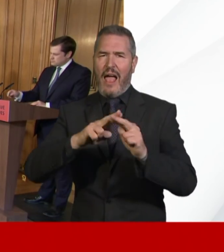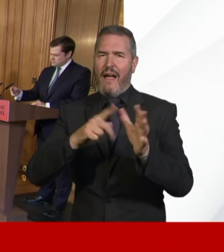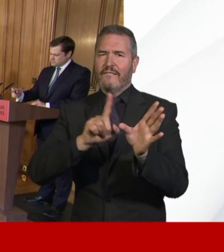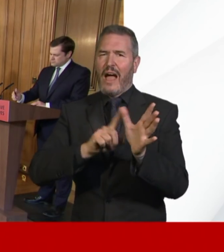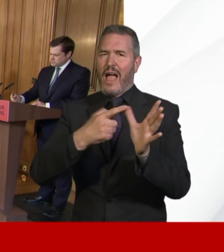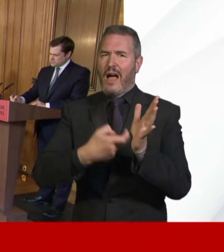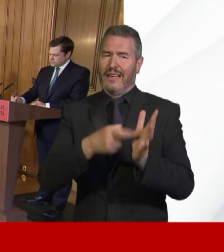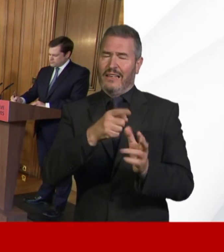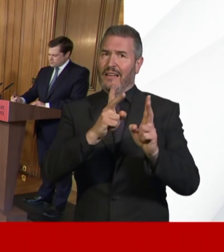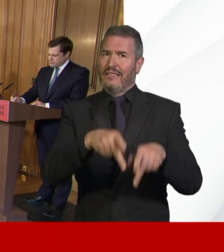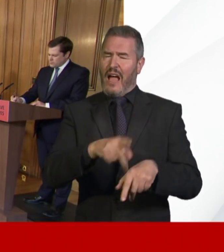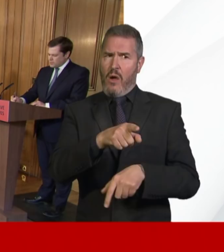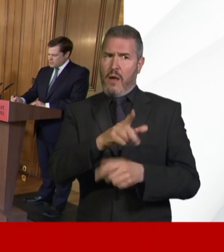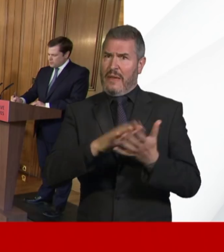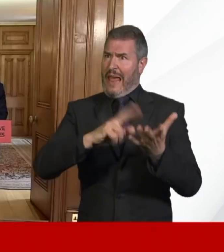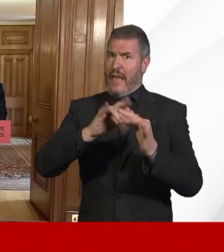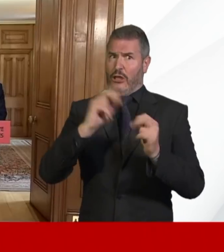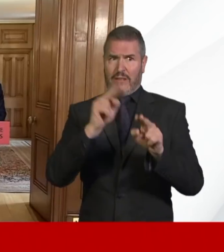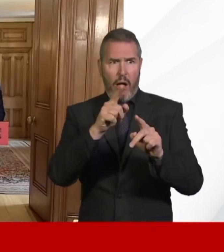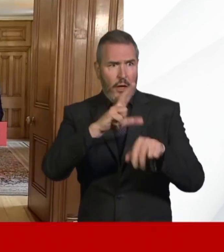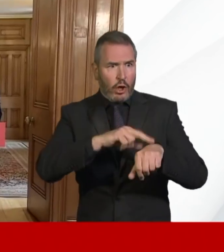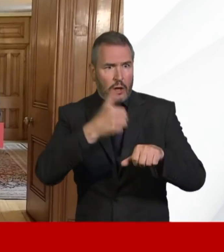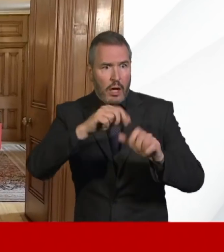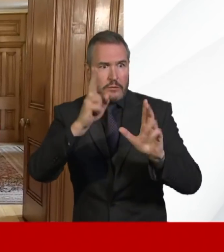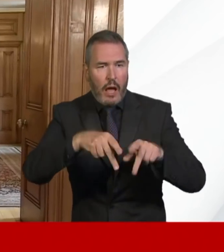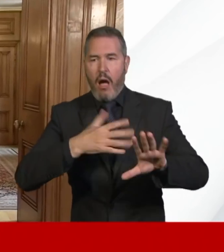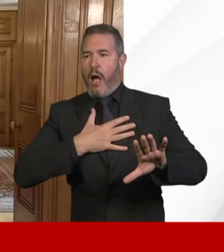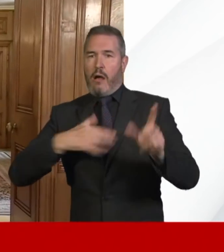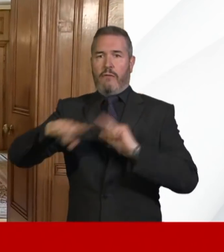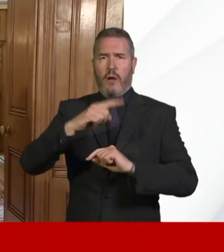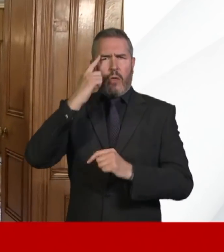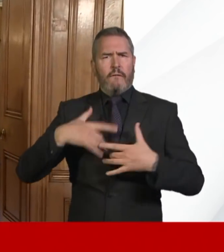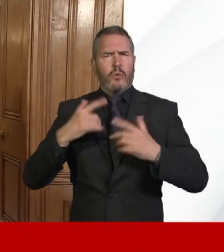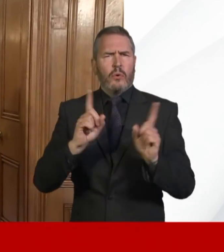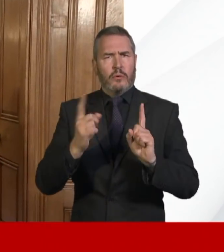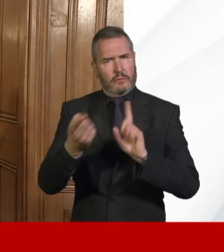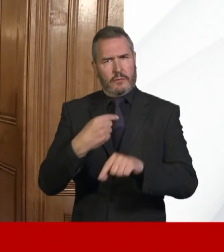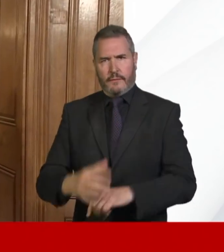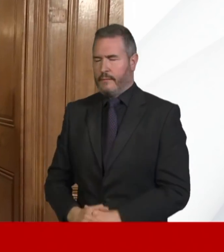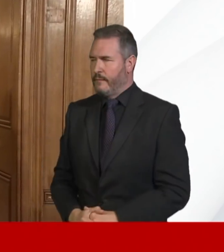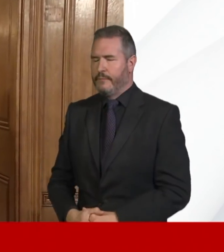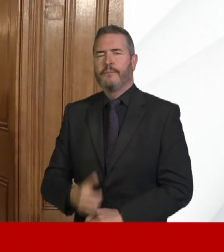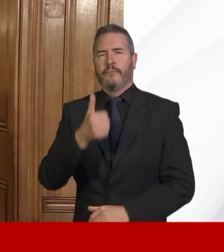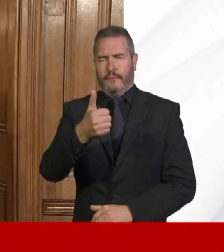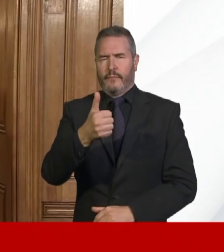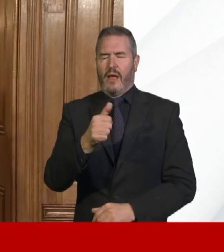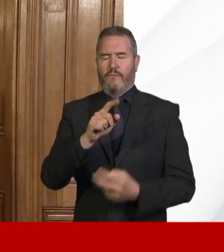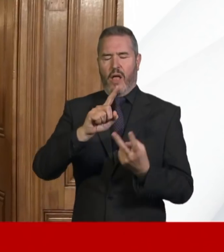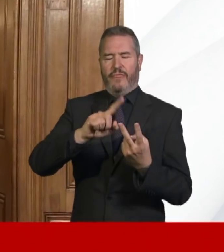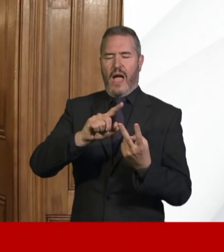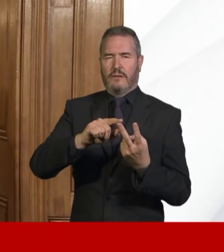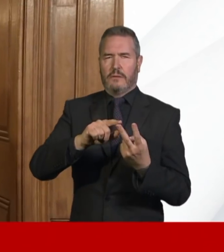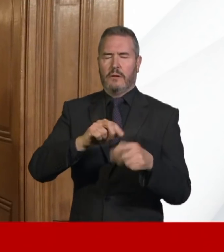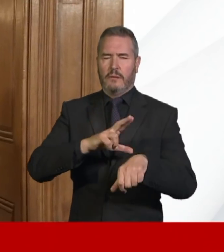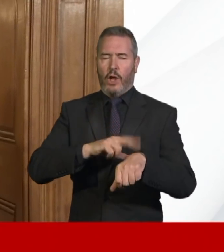send to NHS staff on the front line? Well, thank you very much, David. And can I also give my deepest